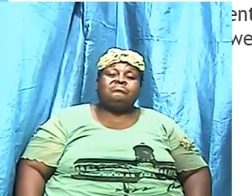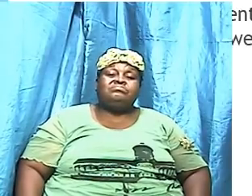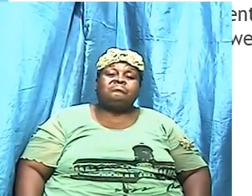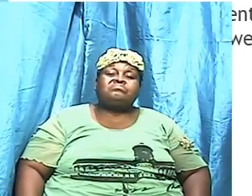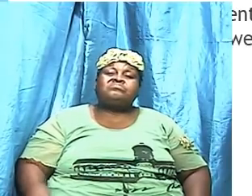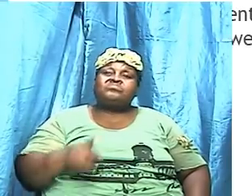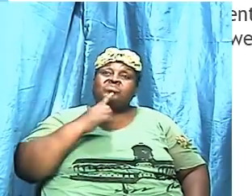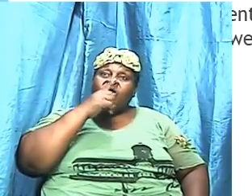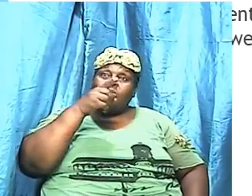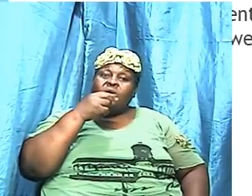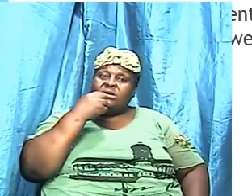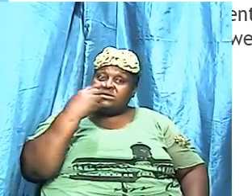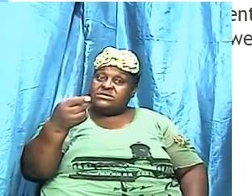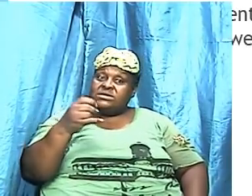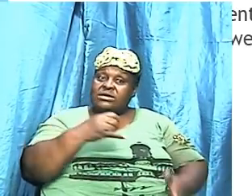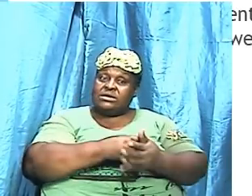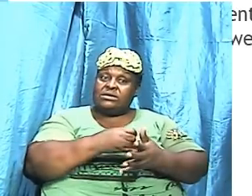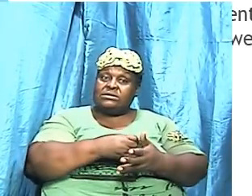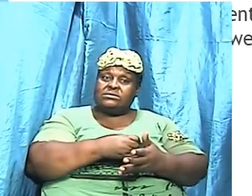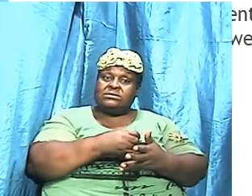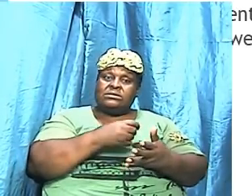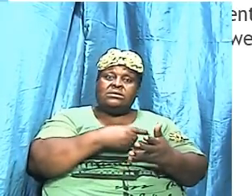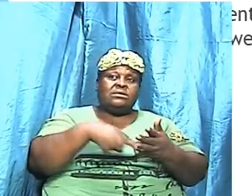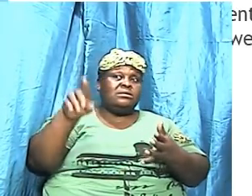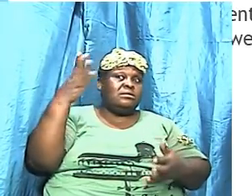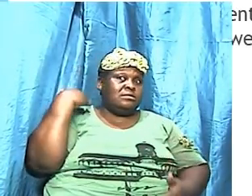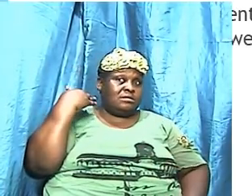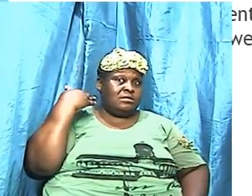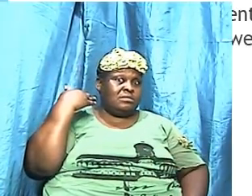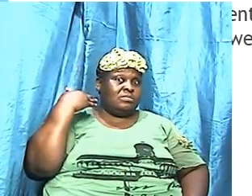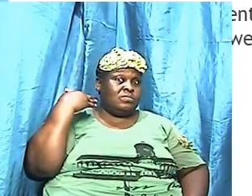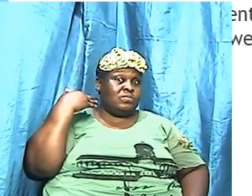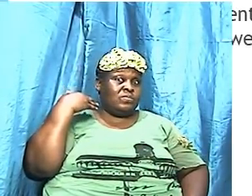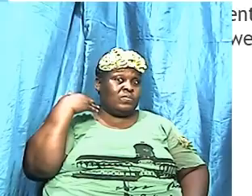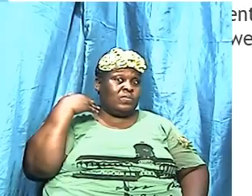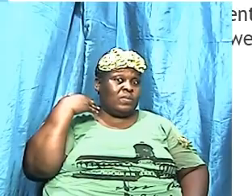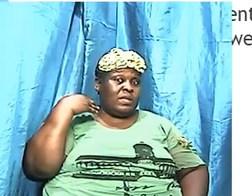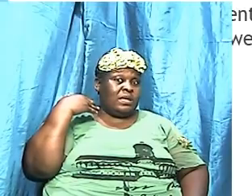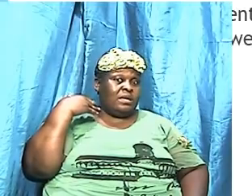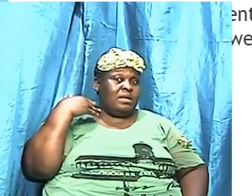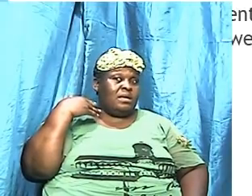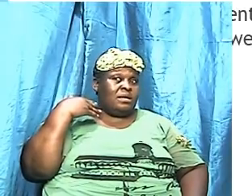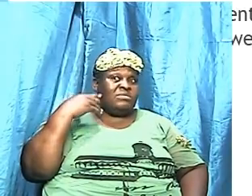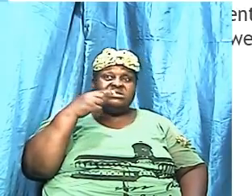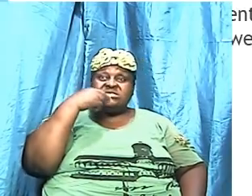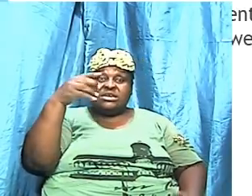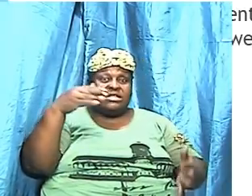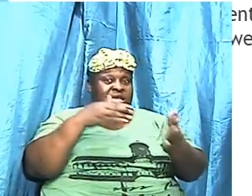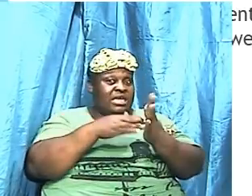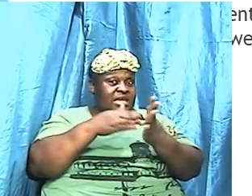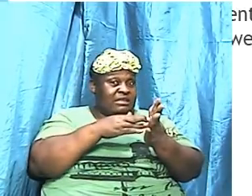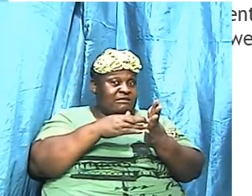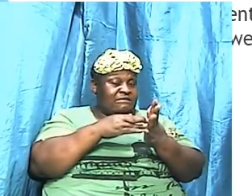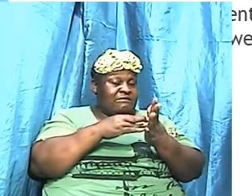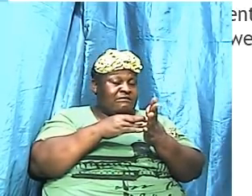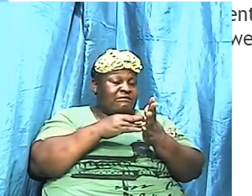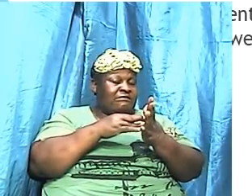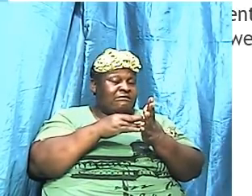sure I said it last week, but let me repeat just in case I may not have.